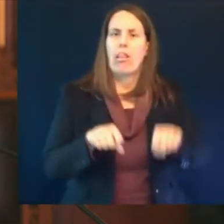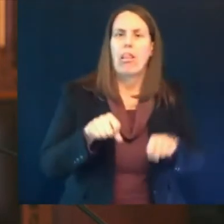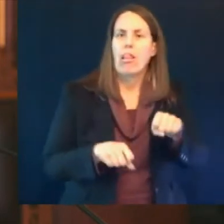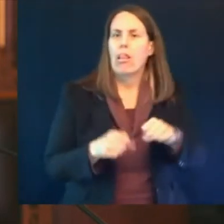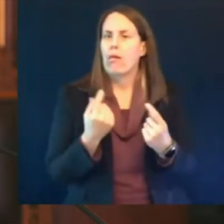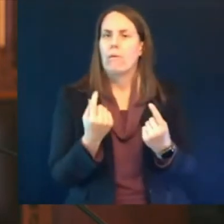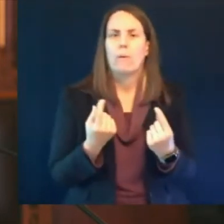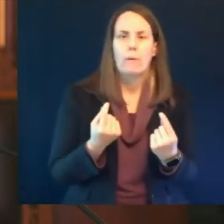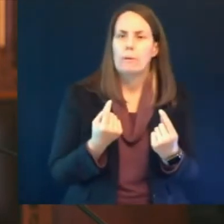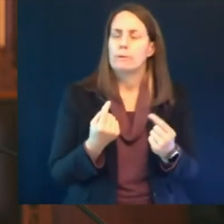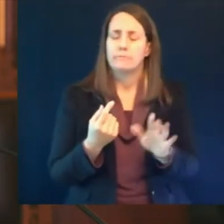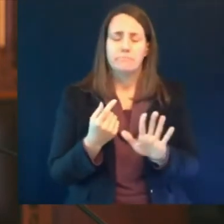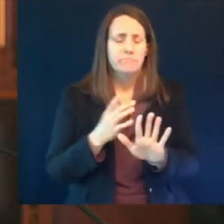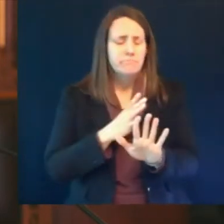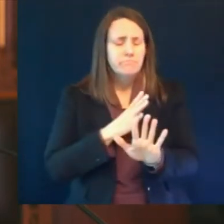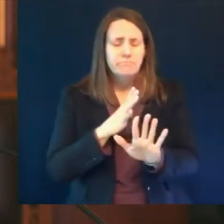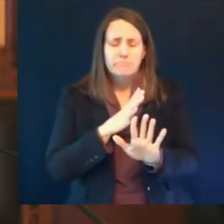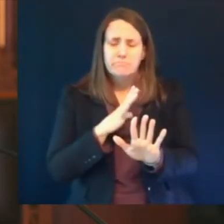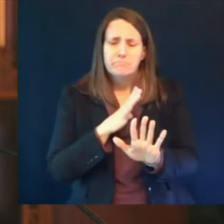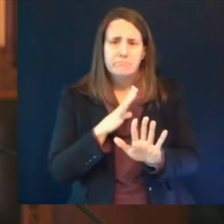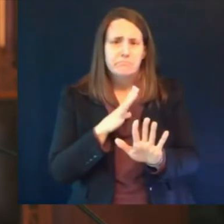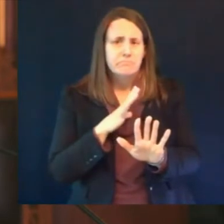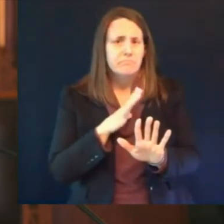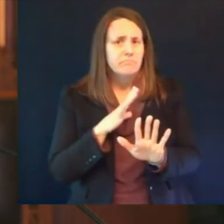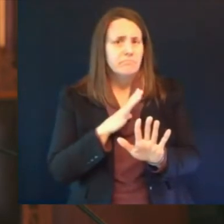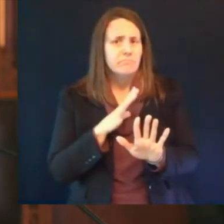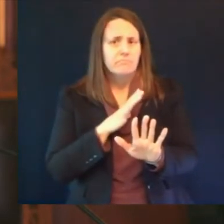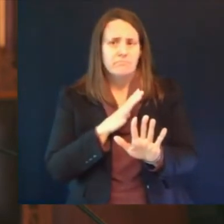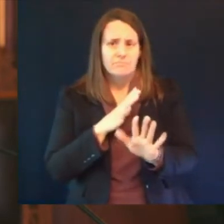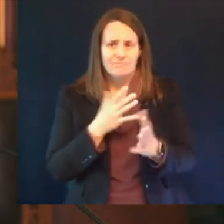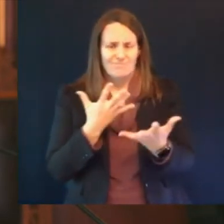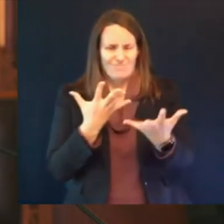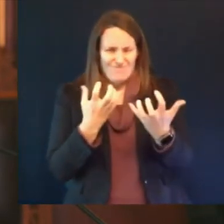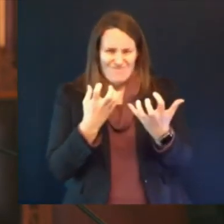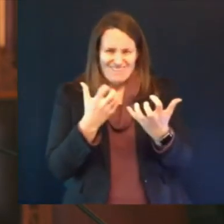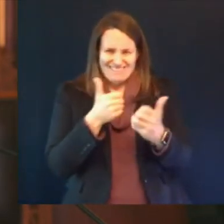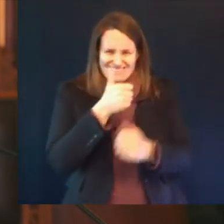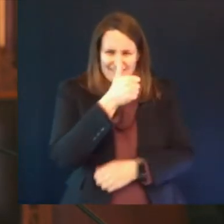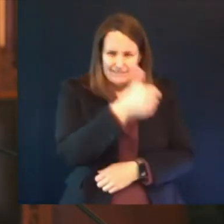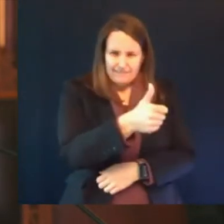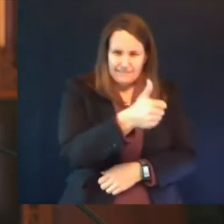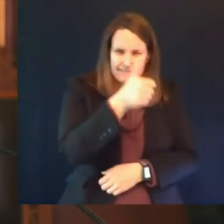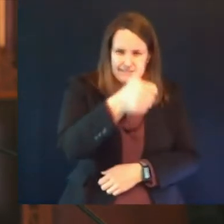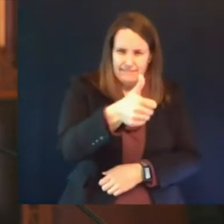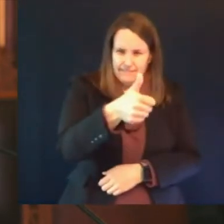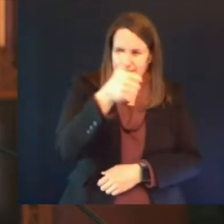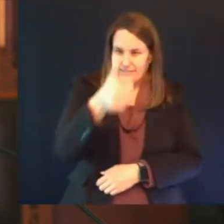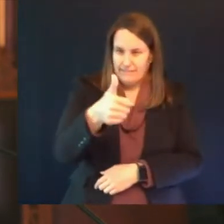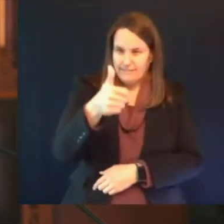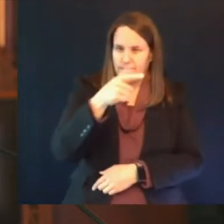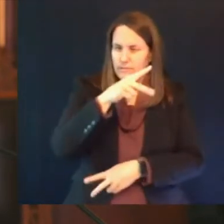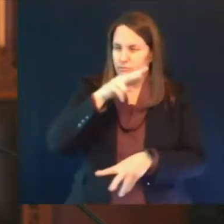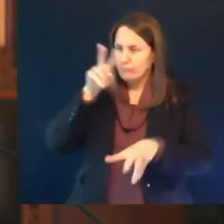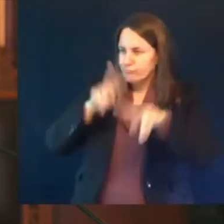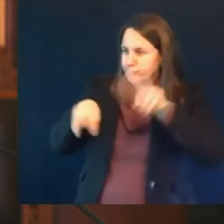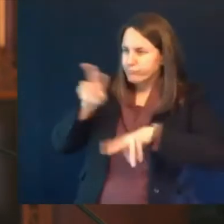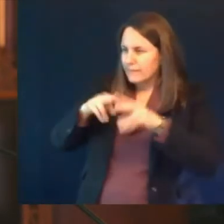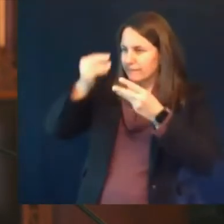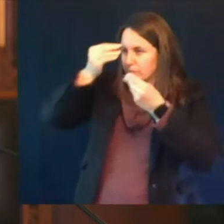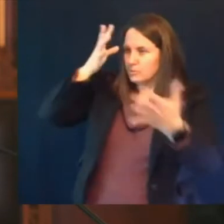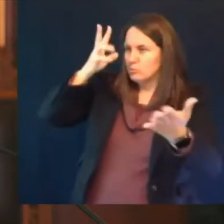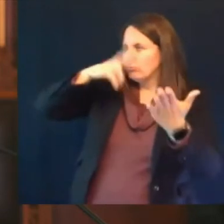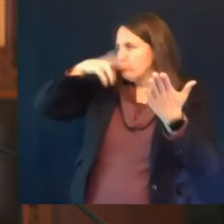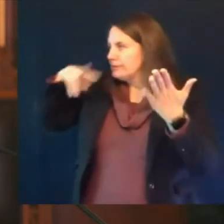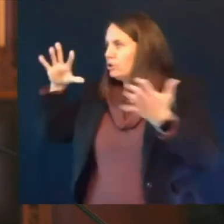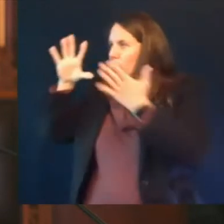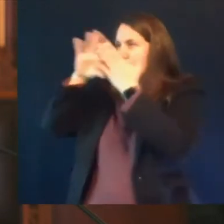vaccine to look at all of the information to gather that information to weigh the pros and cons for them to look